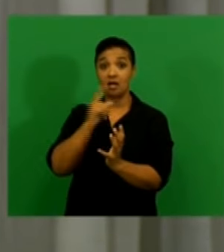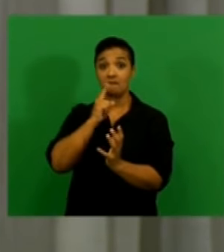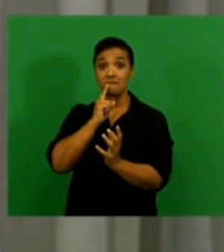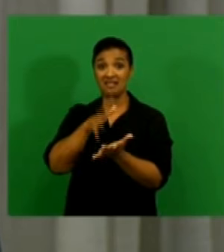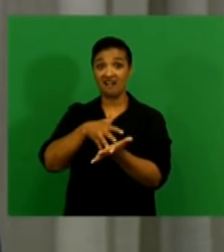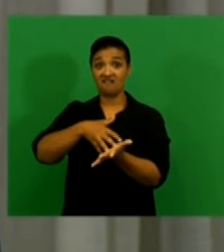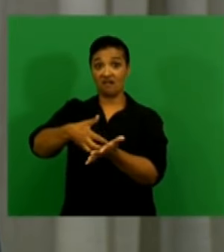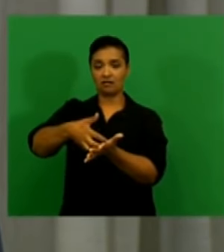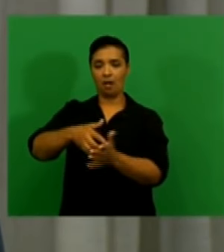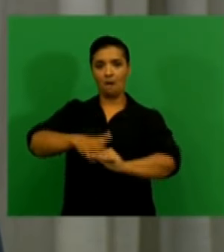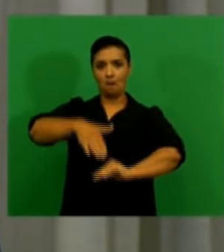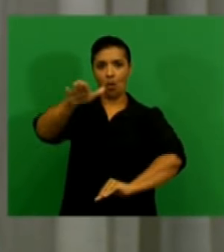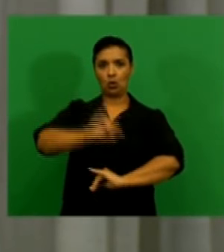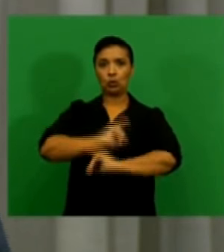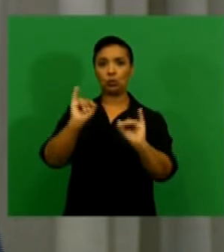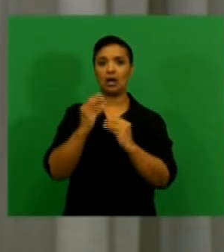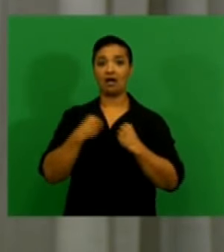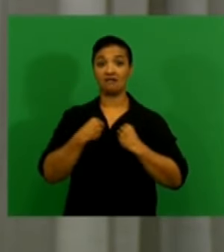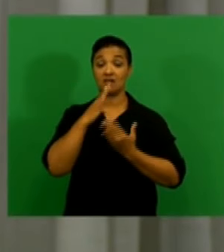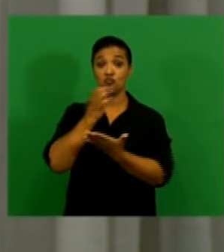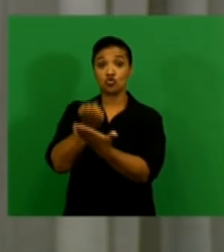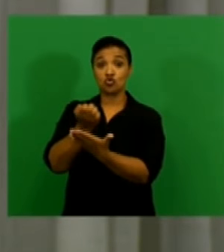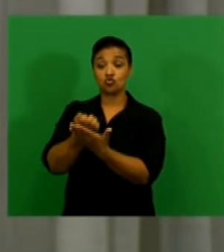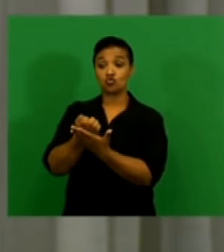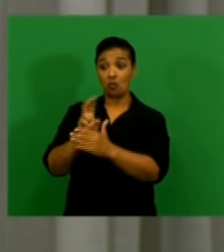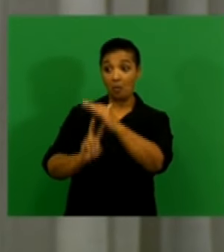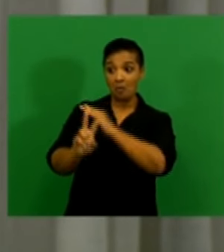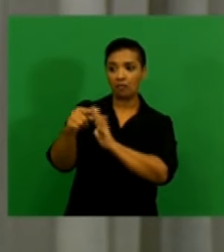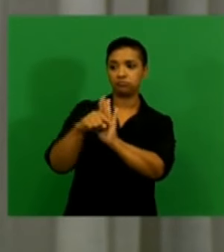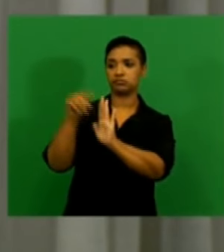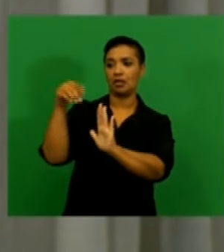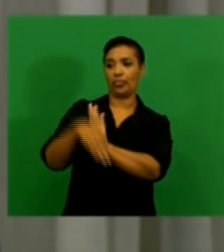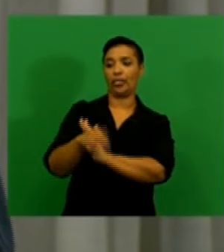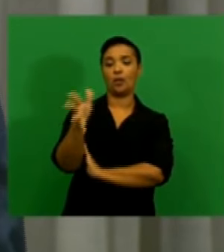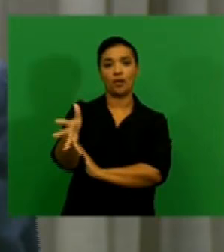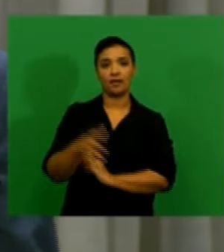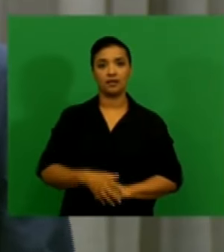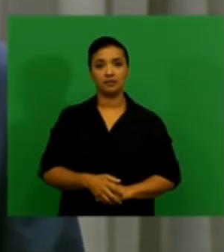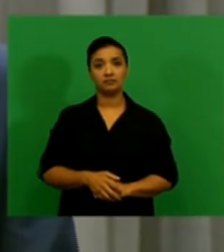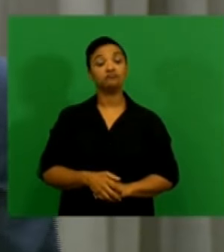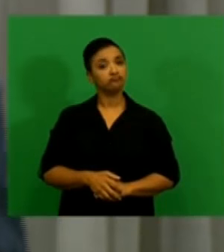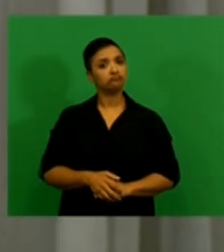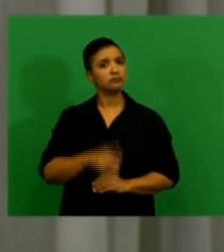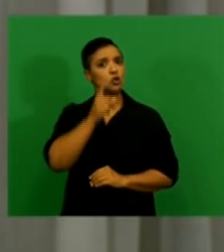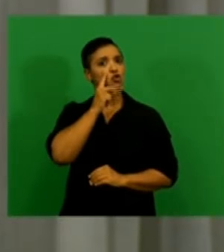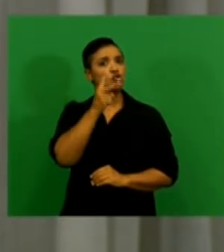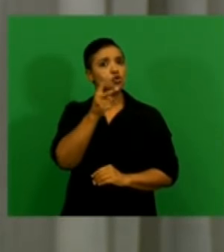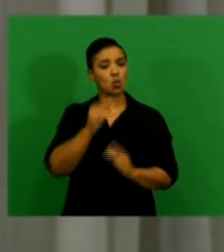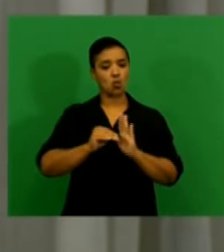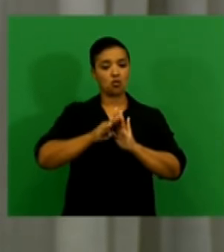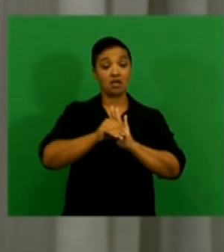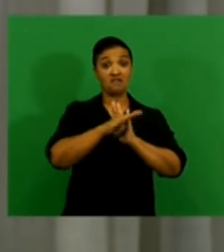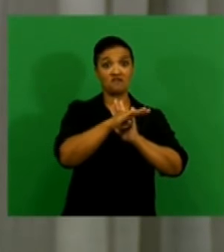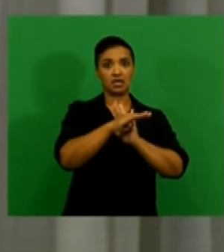vulnerabilities and undermine the growth outlook. There are tentative signs of global inflation aging